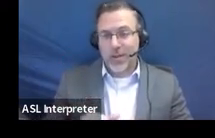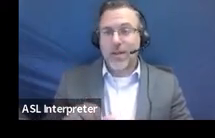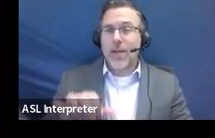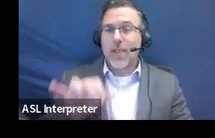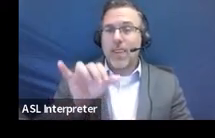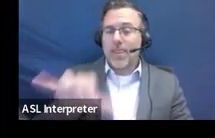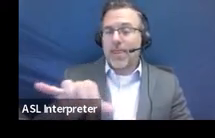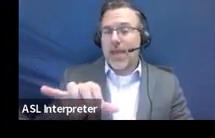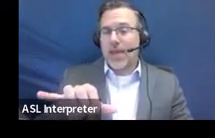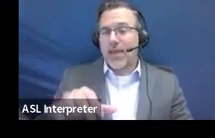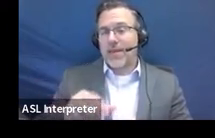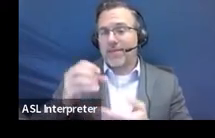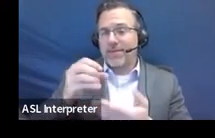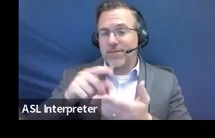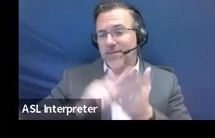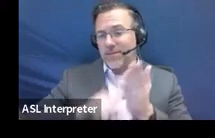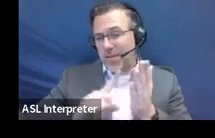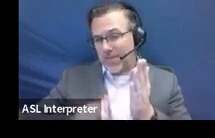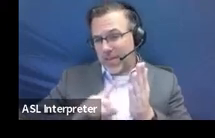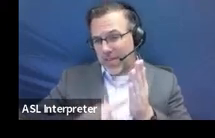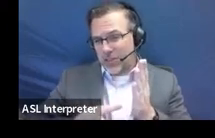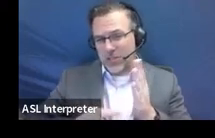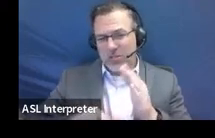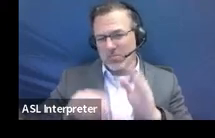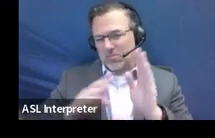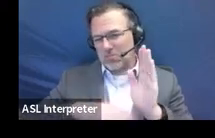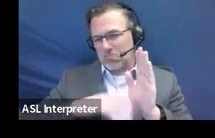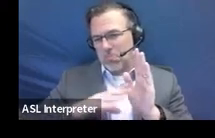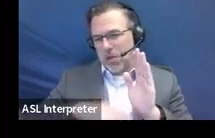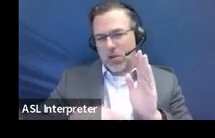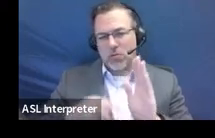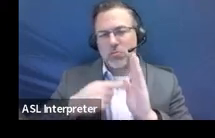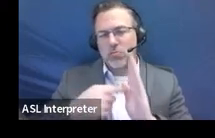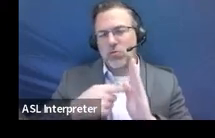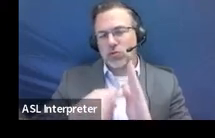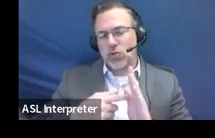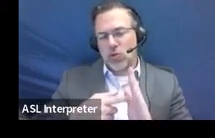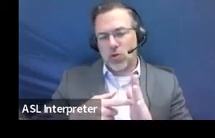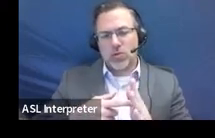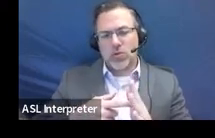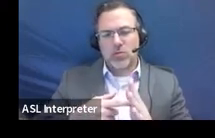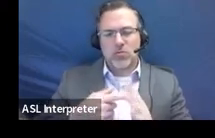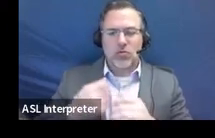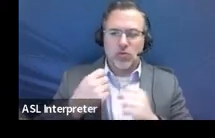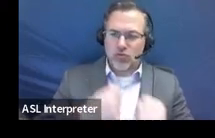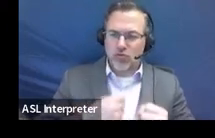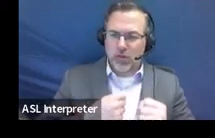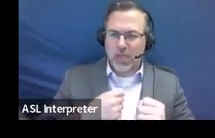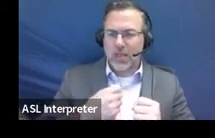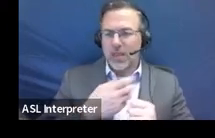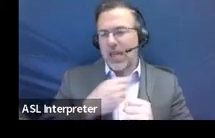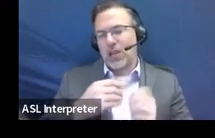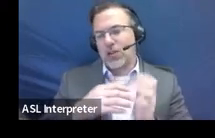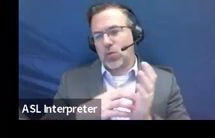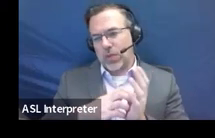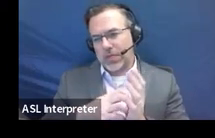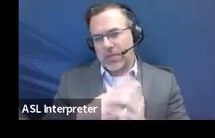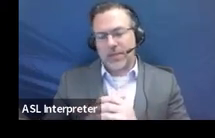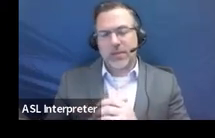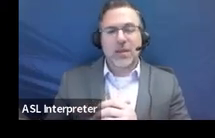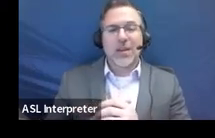is where you fill in showing those patterns of strengths and weaknesses. And so, in each of those boxes,